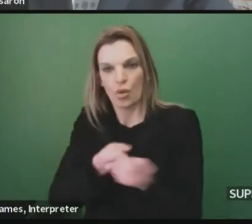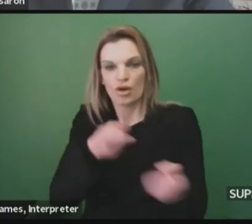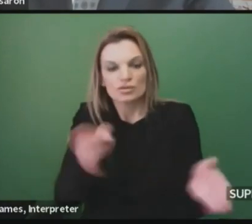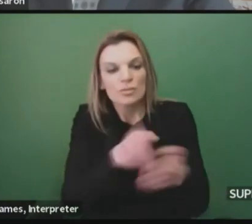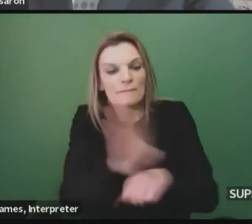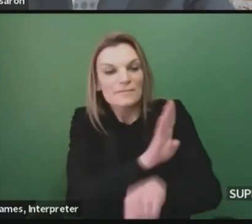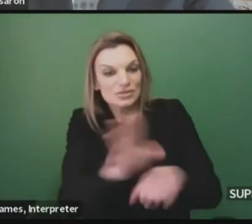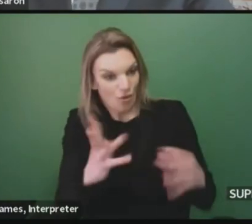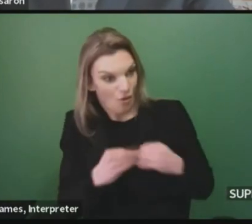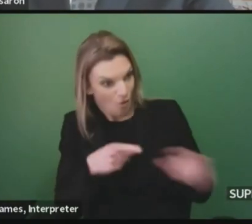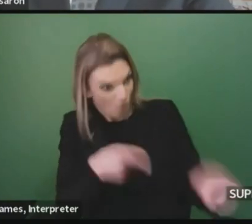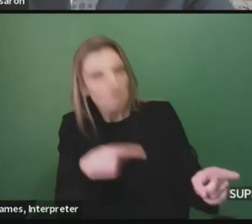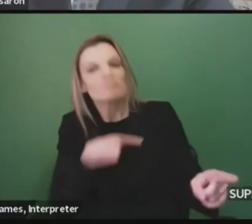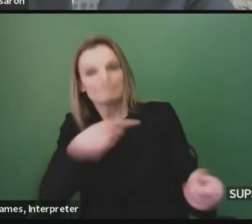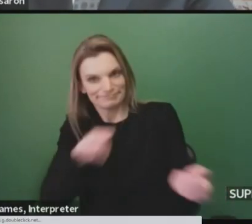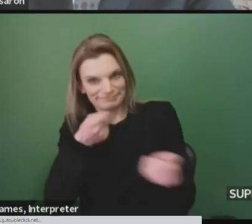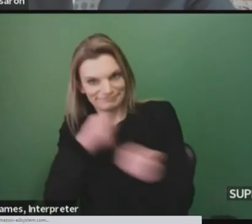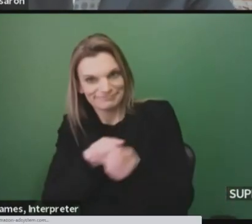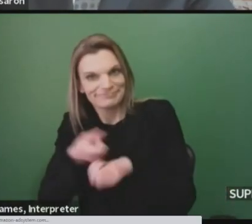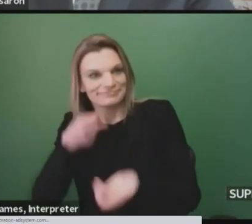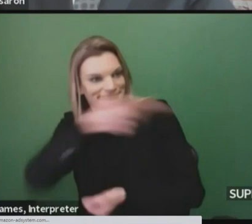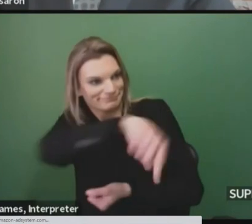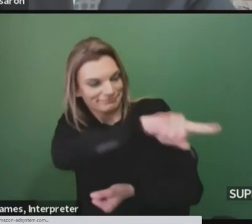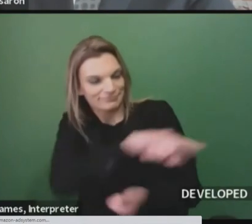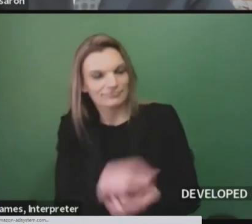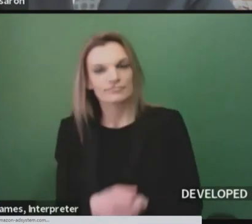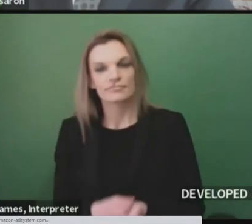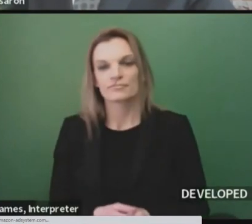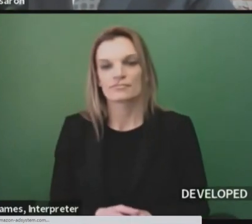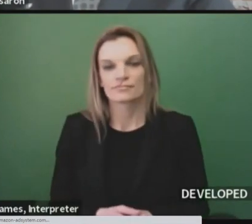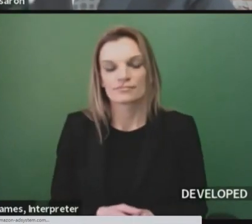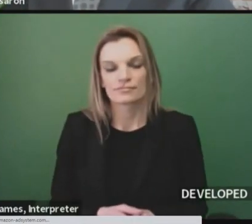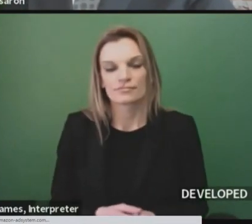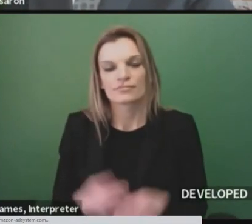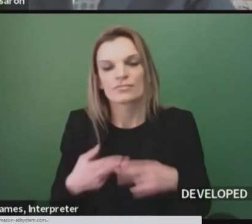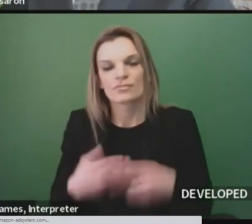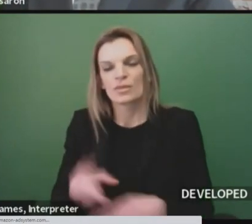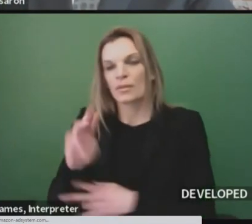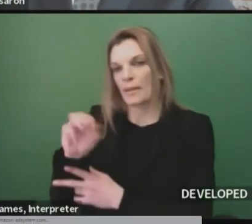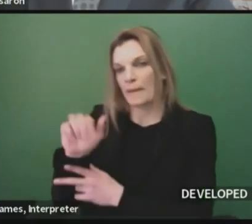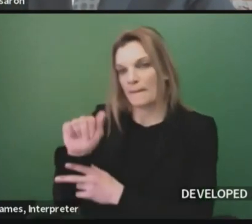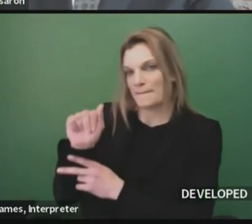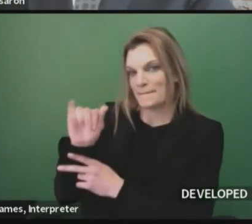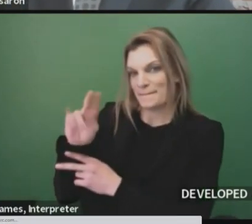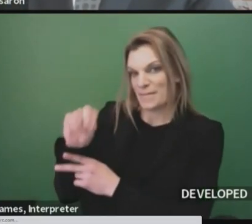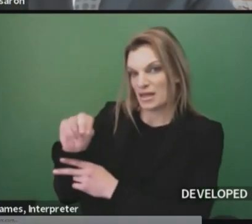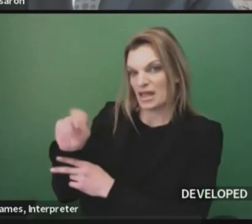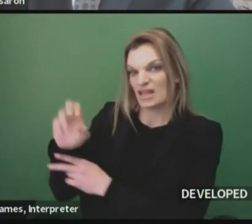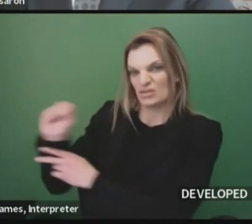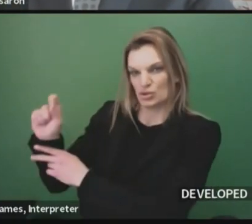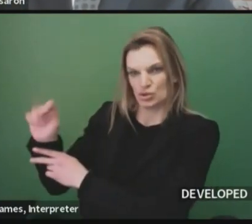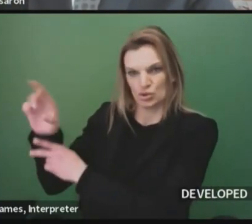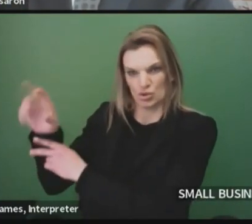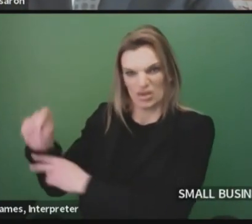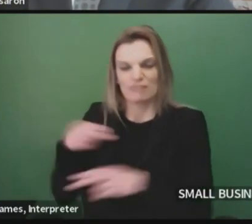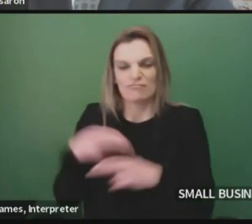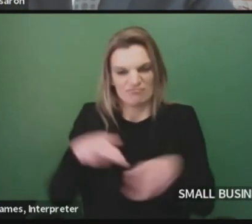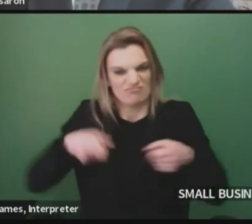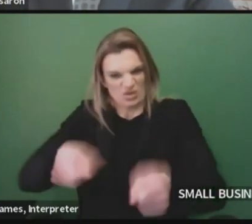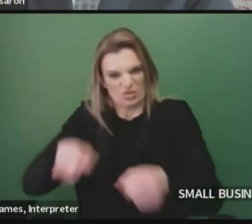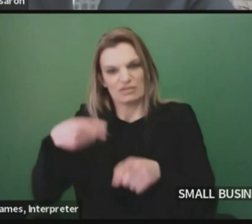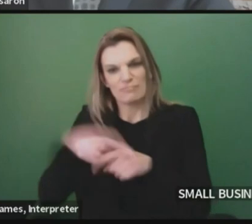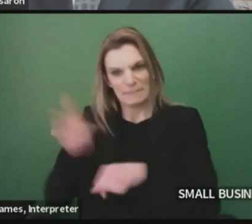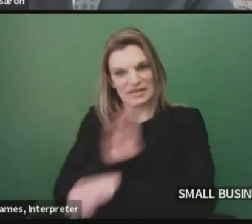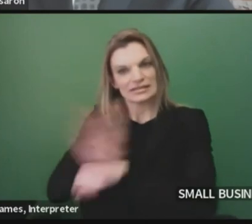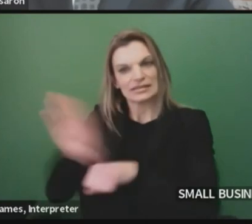through this tough winter and get back on their feet. The Michigan Main Street Initiative will help stabilize our small business community